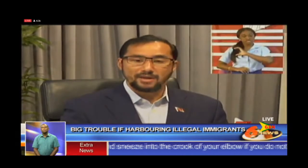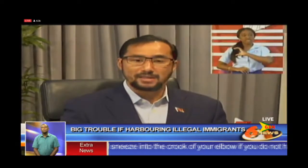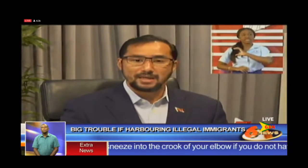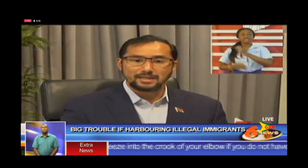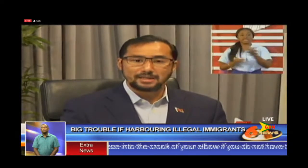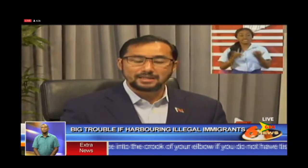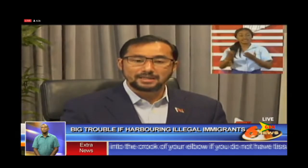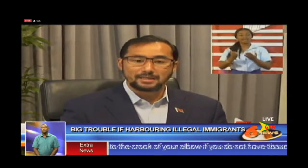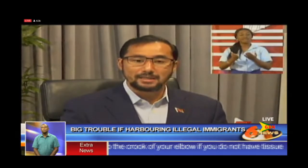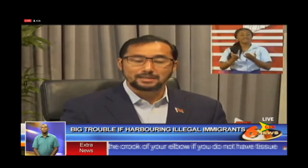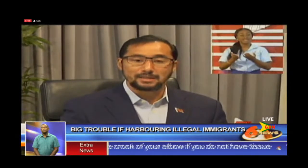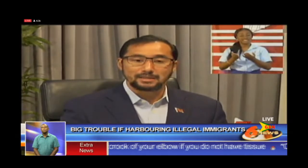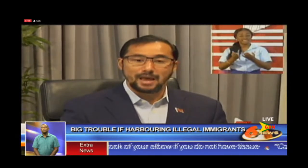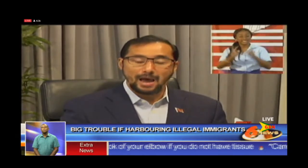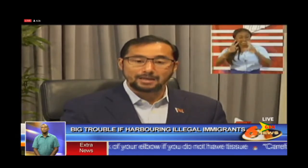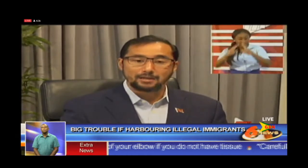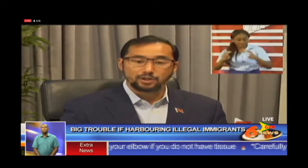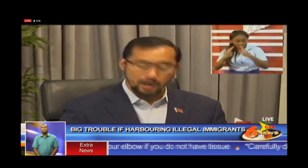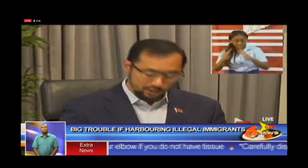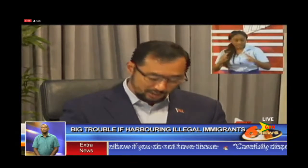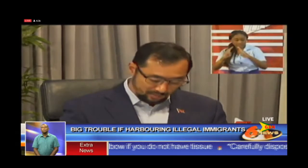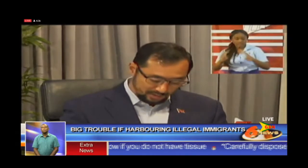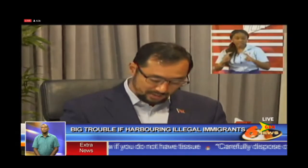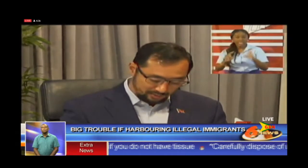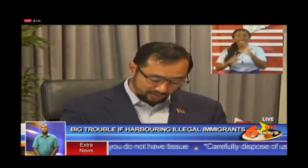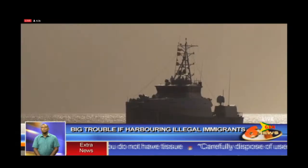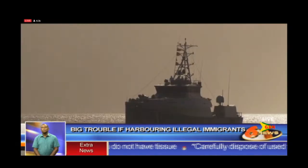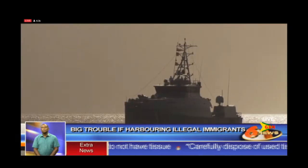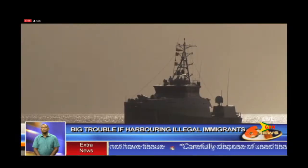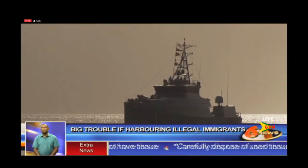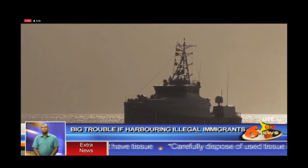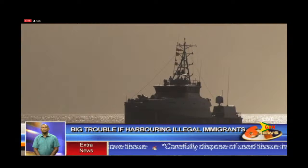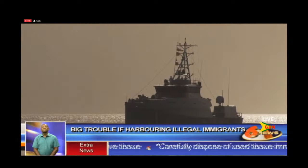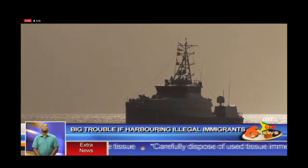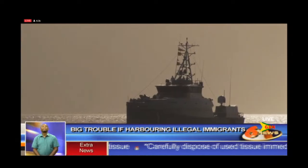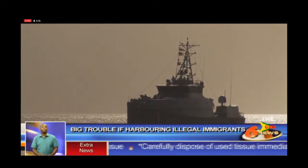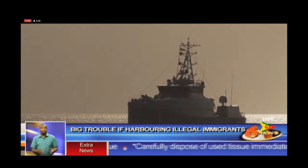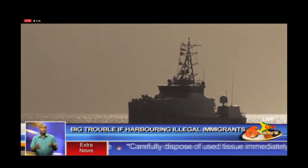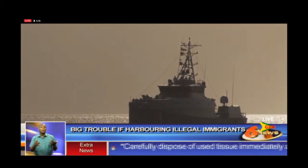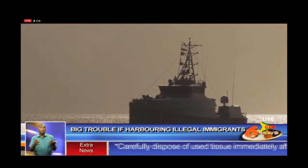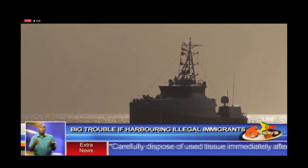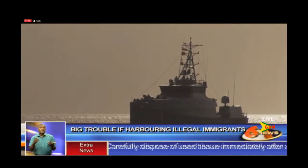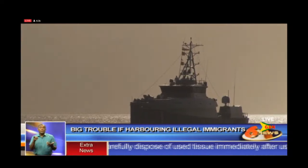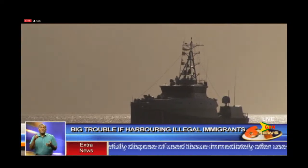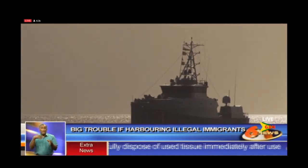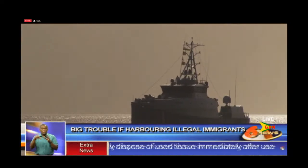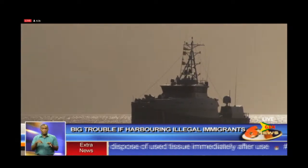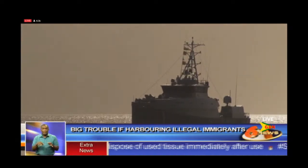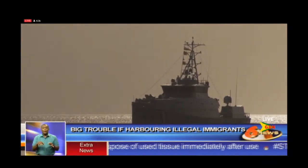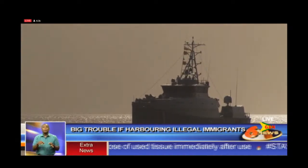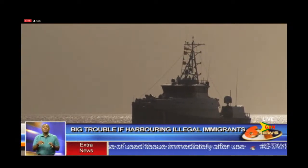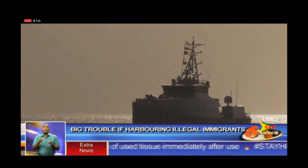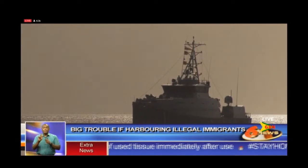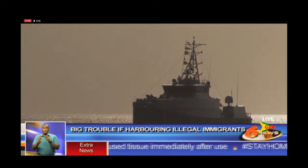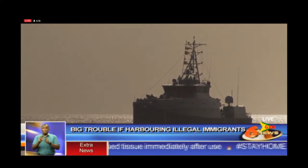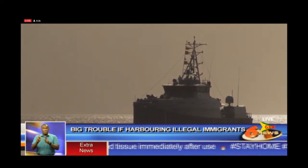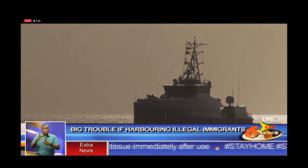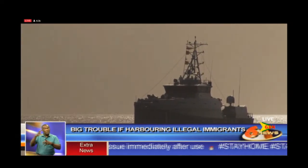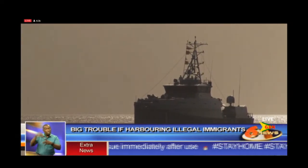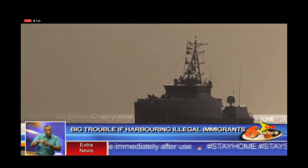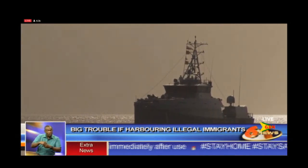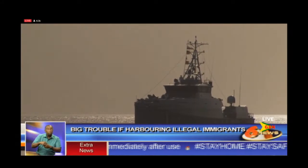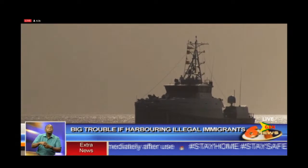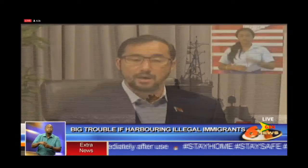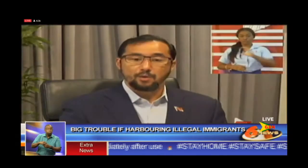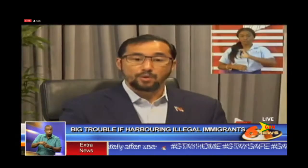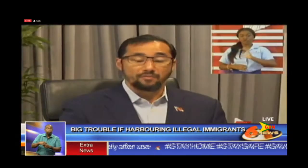investigating these instances and charging persons for it. In fact, Young says persons were caught red-handed in the act of